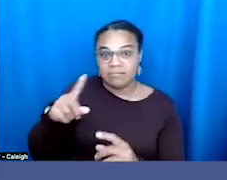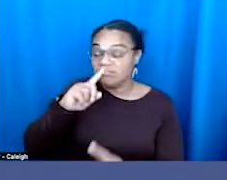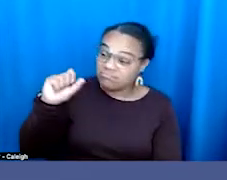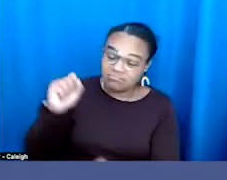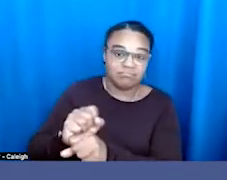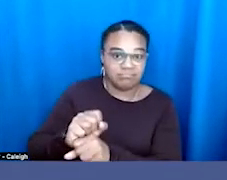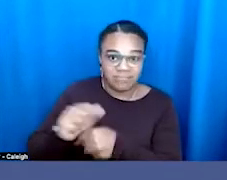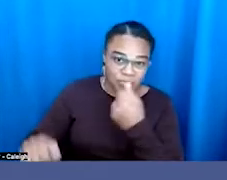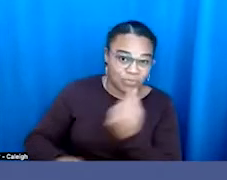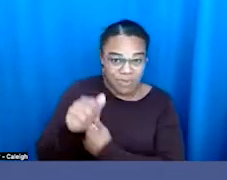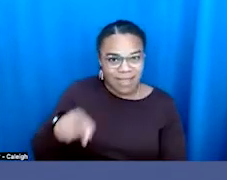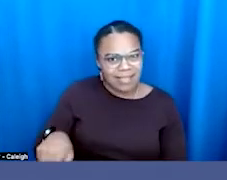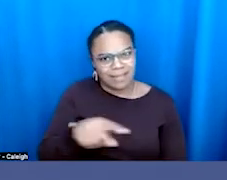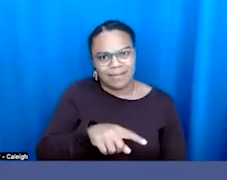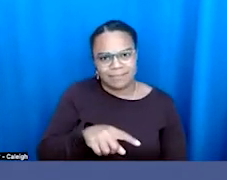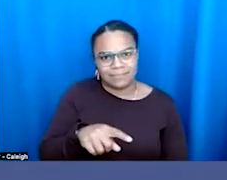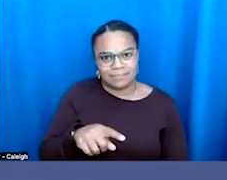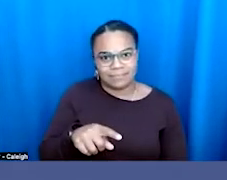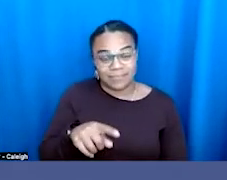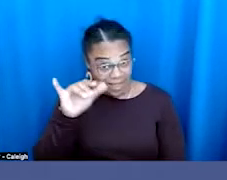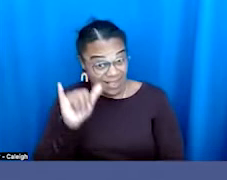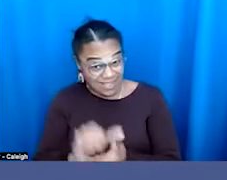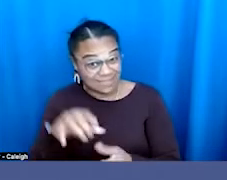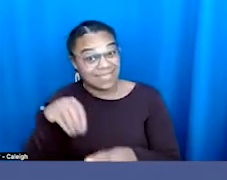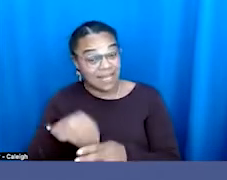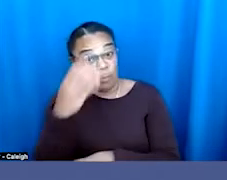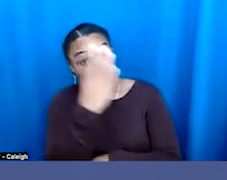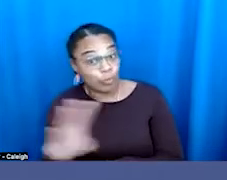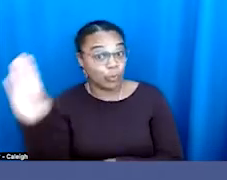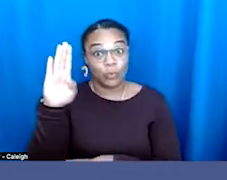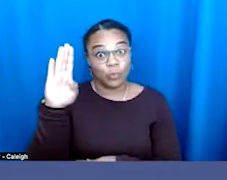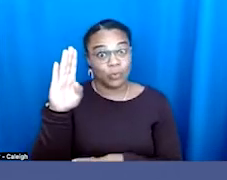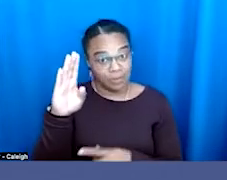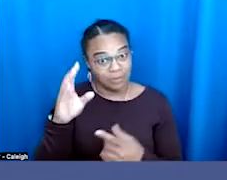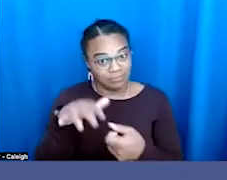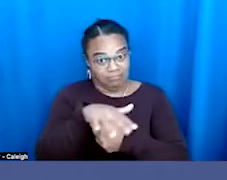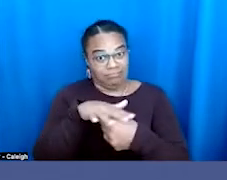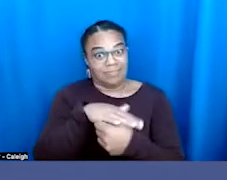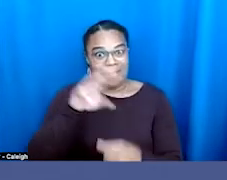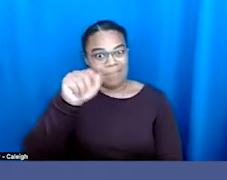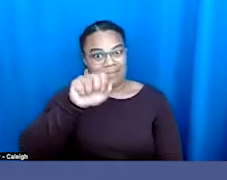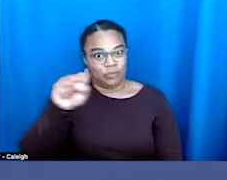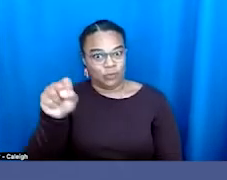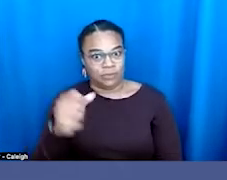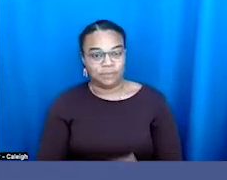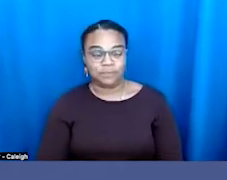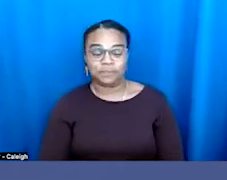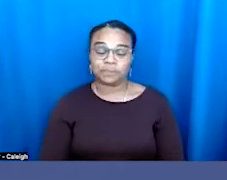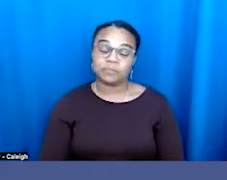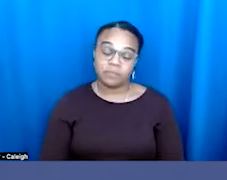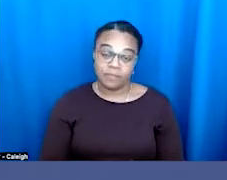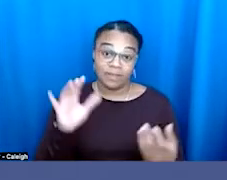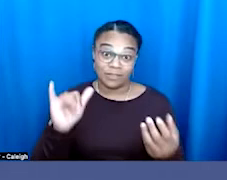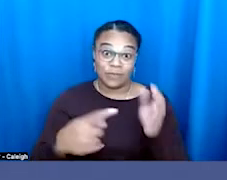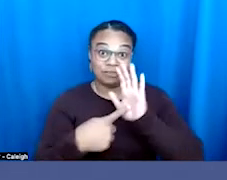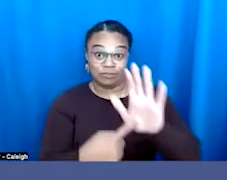And that's in supposedly deep blue Massachusetts. So it just really goes to show that an attack on